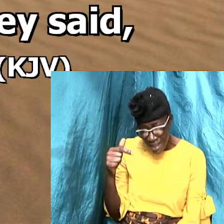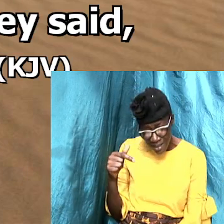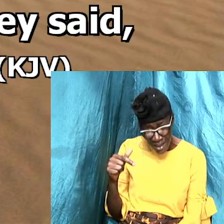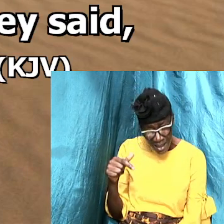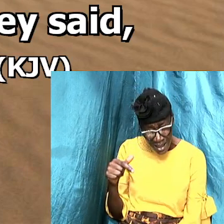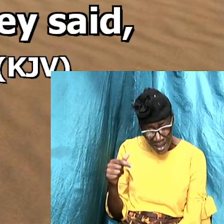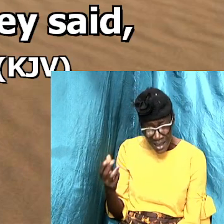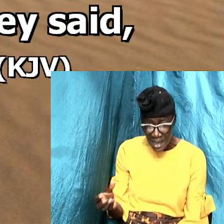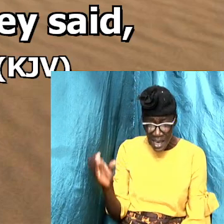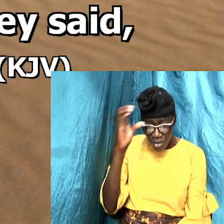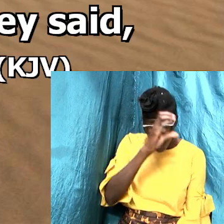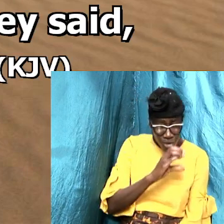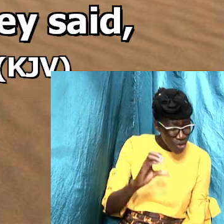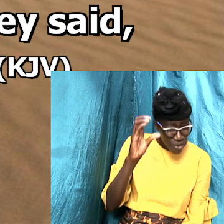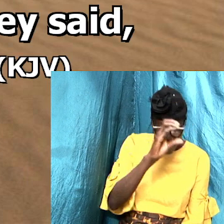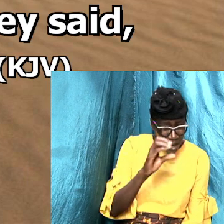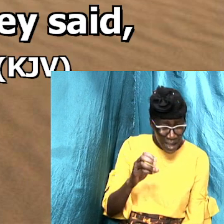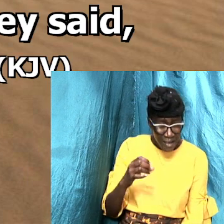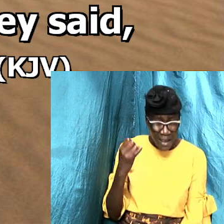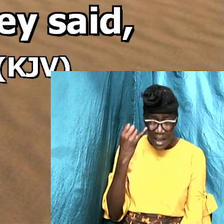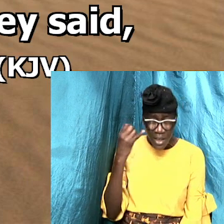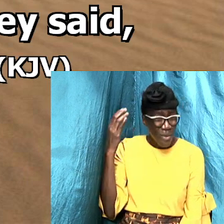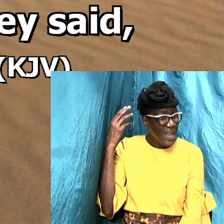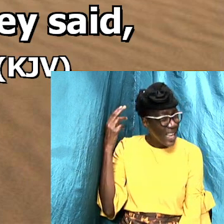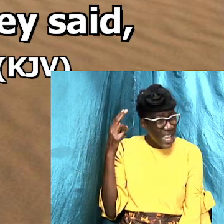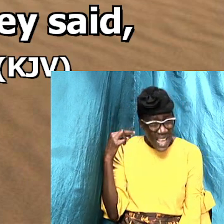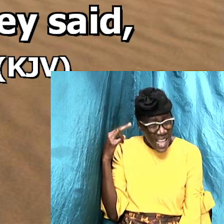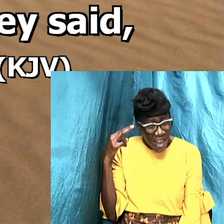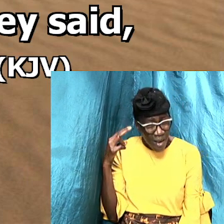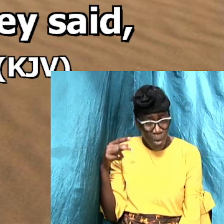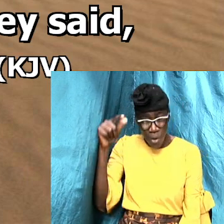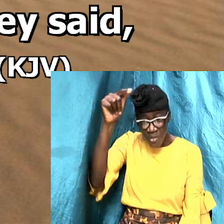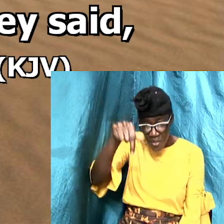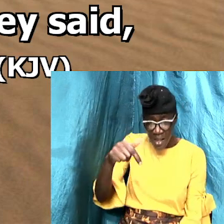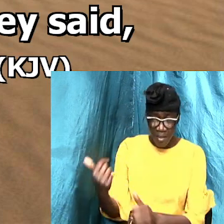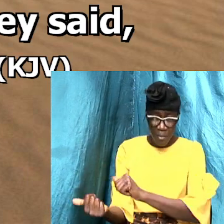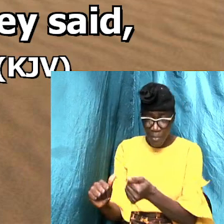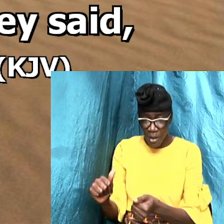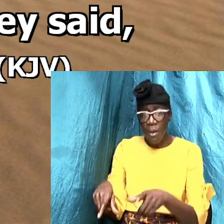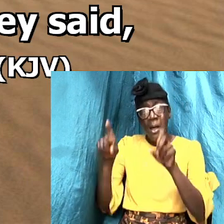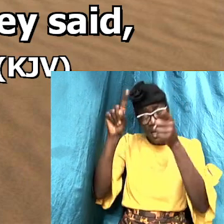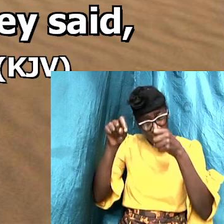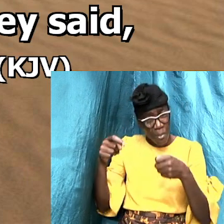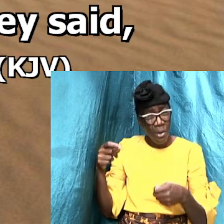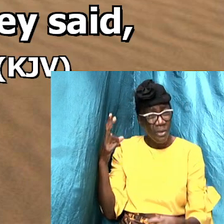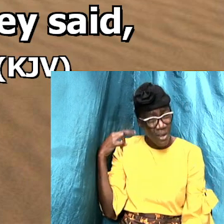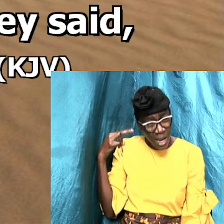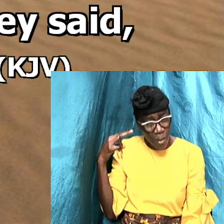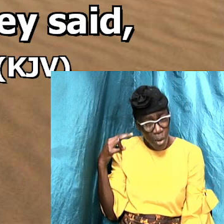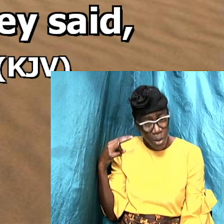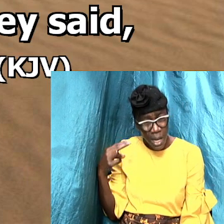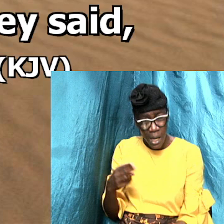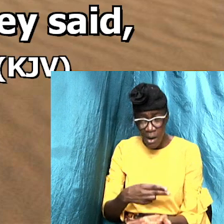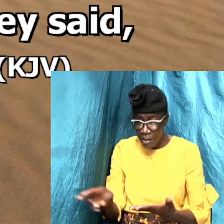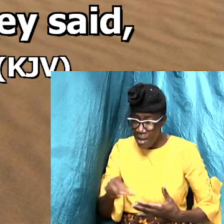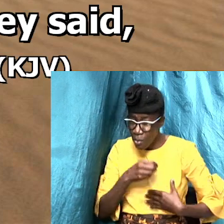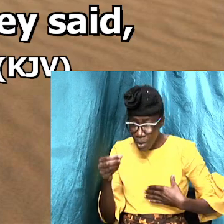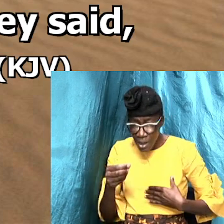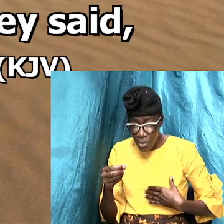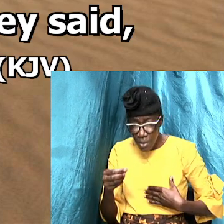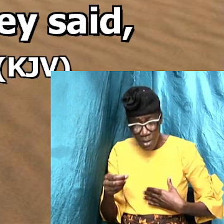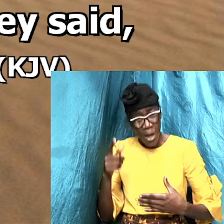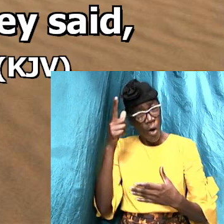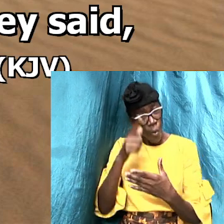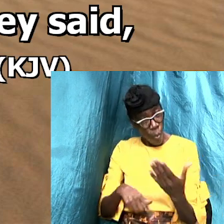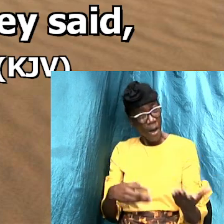if you hear about this baptism you must hear about the infillian of the Holy Ghost and to what then